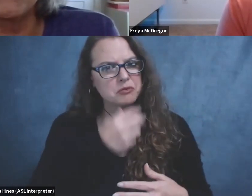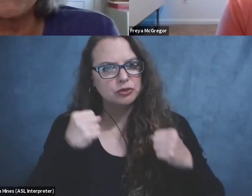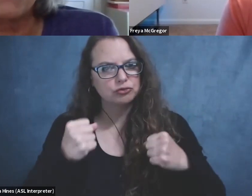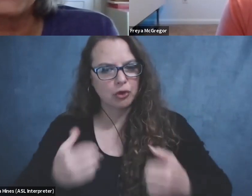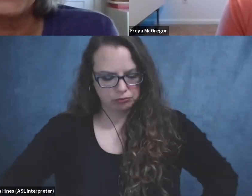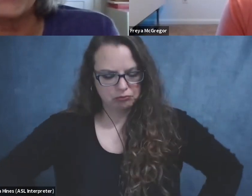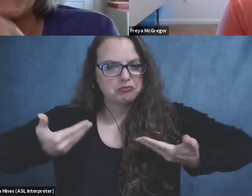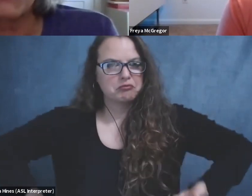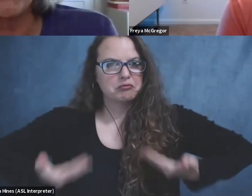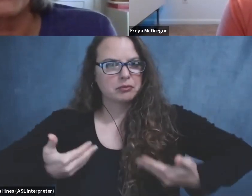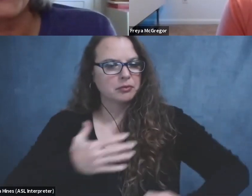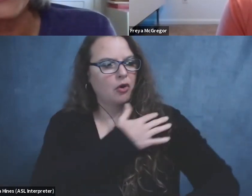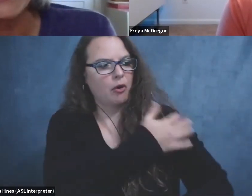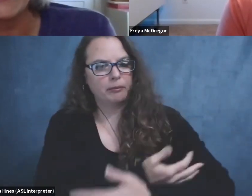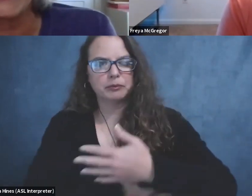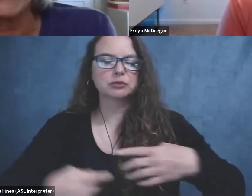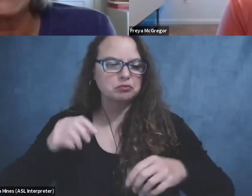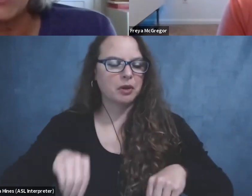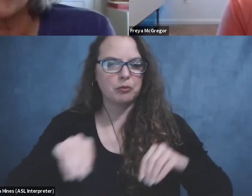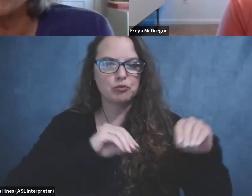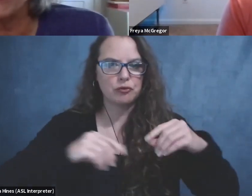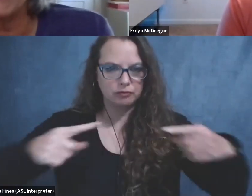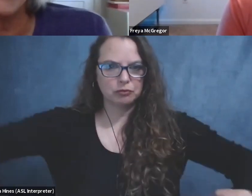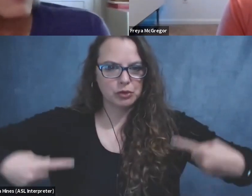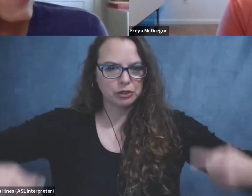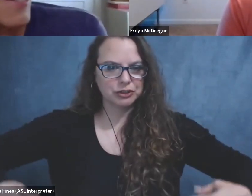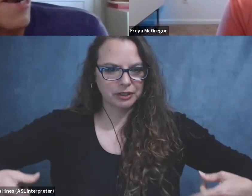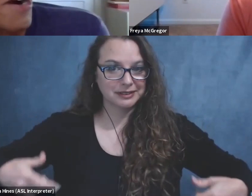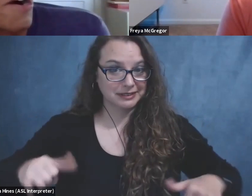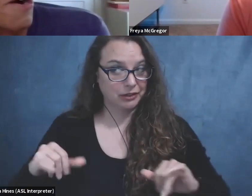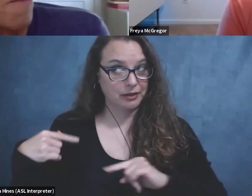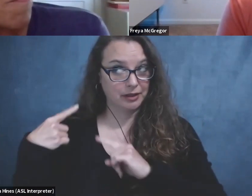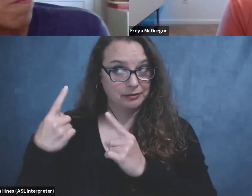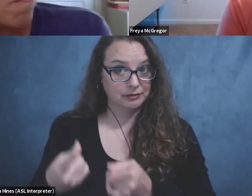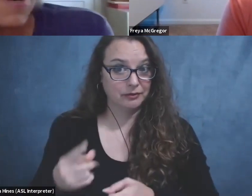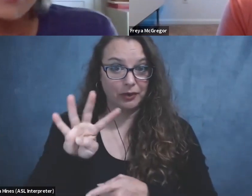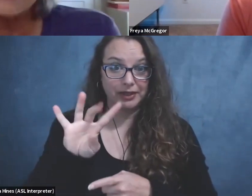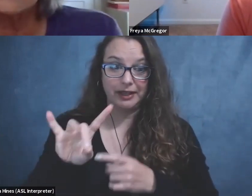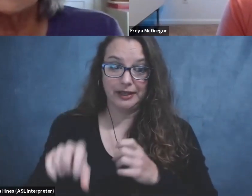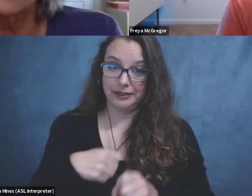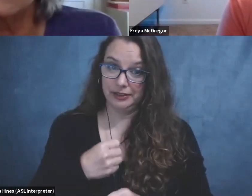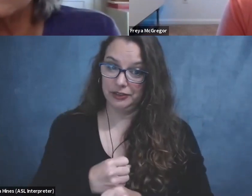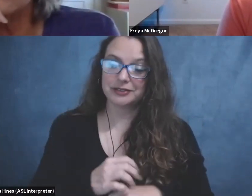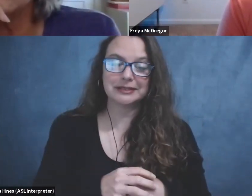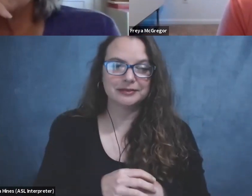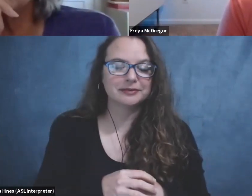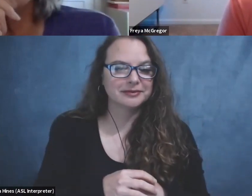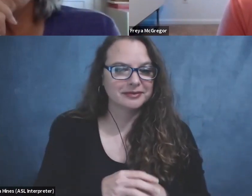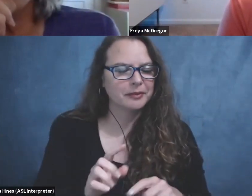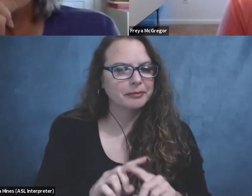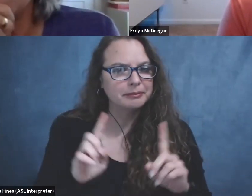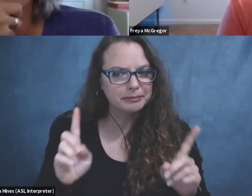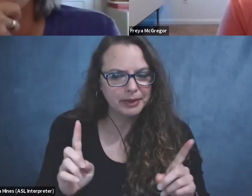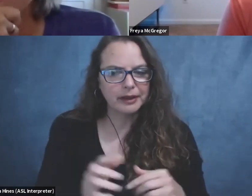to move my wheelchair around pretty well still after 48 years. Um, but, um,